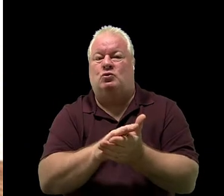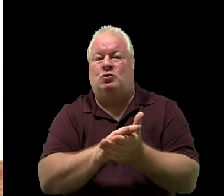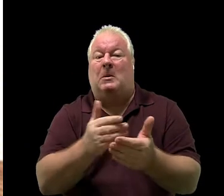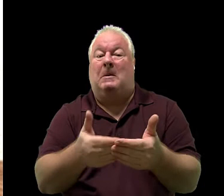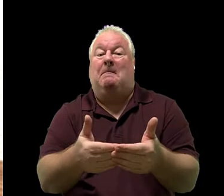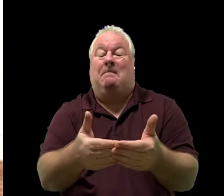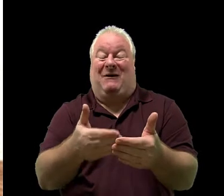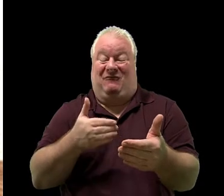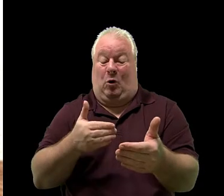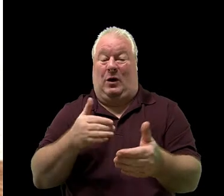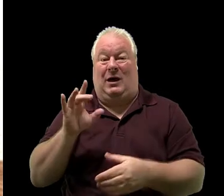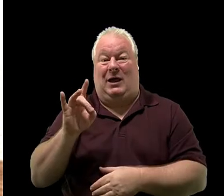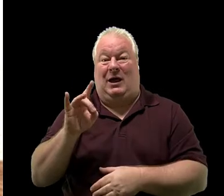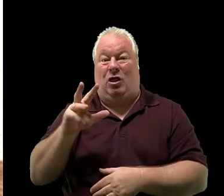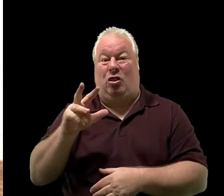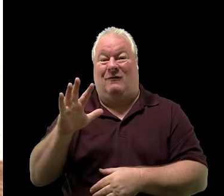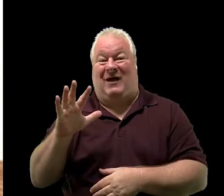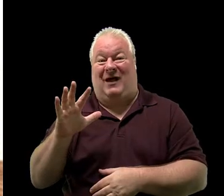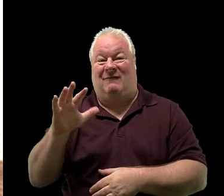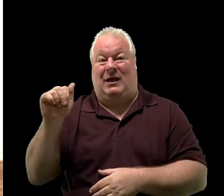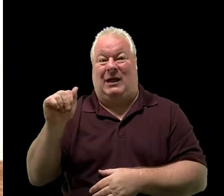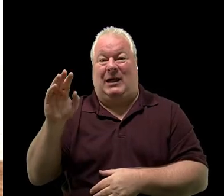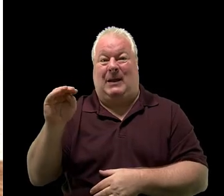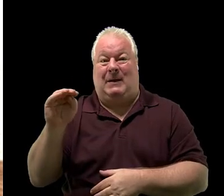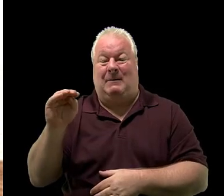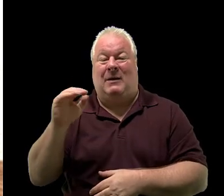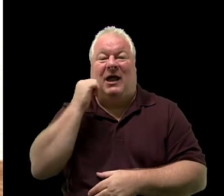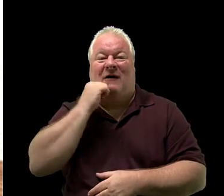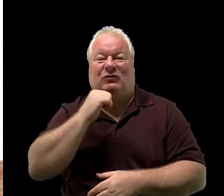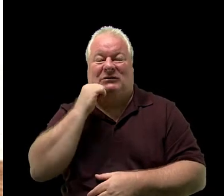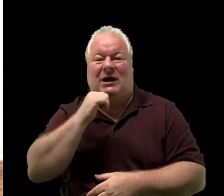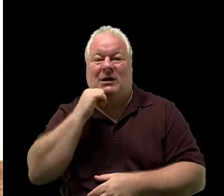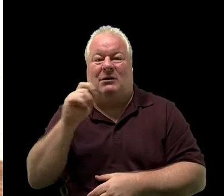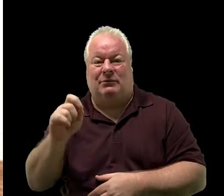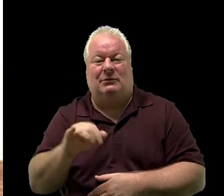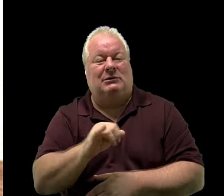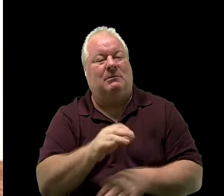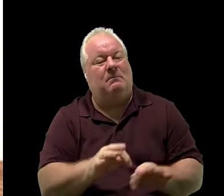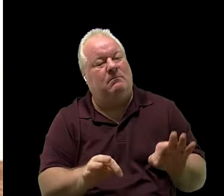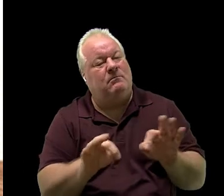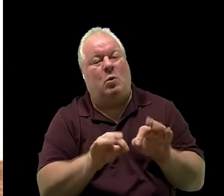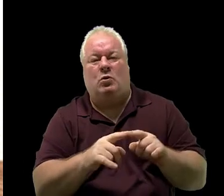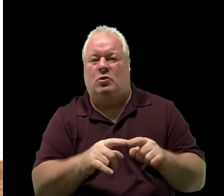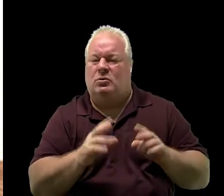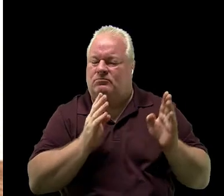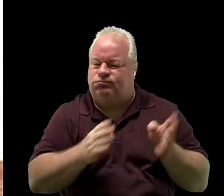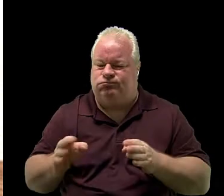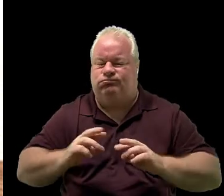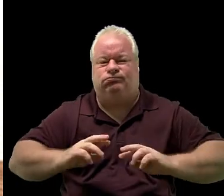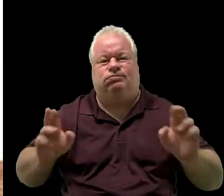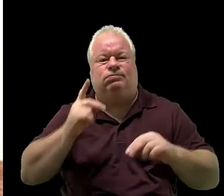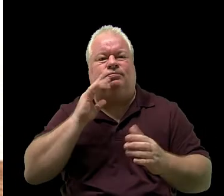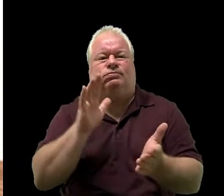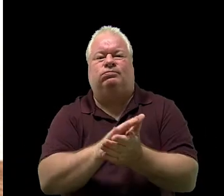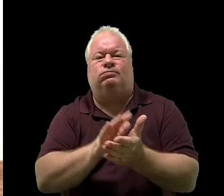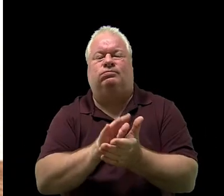before 835 a.m. every day. It's important to be ready